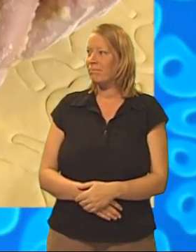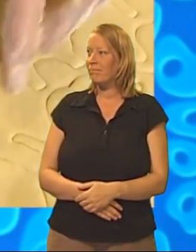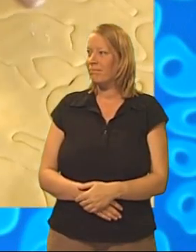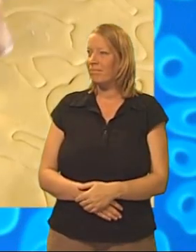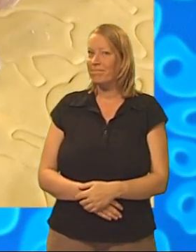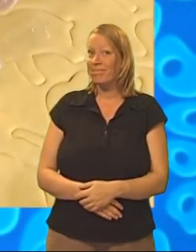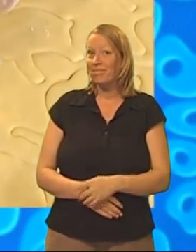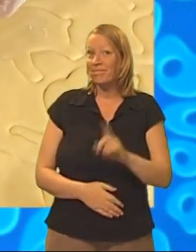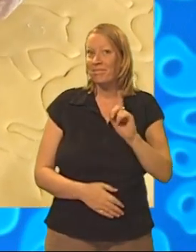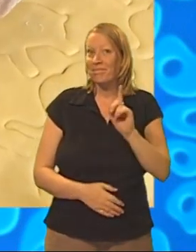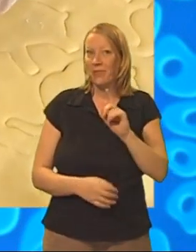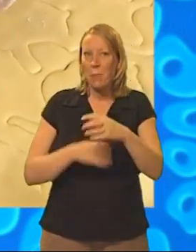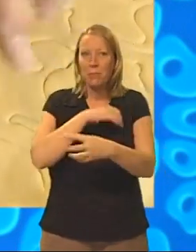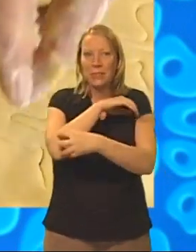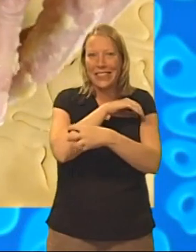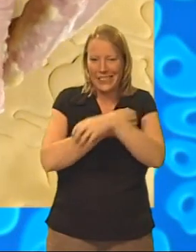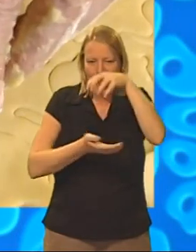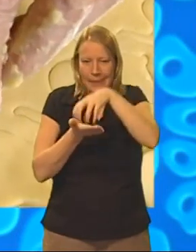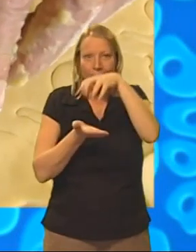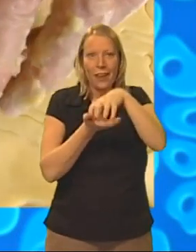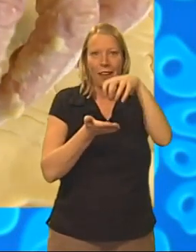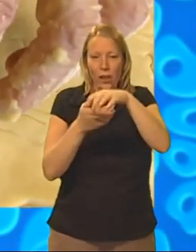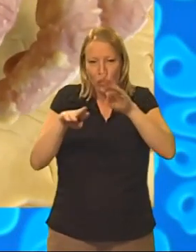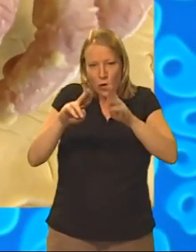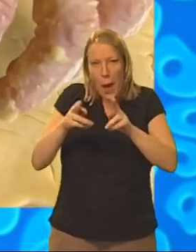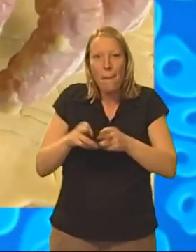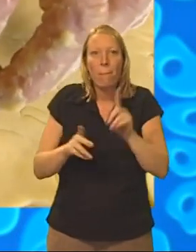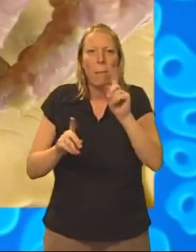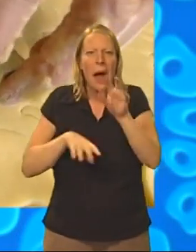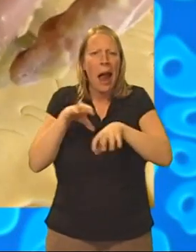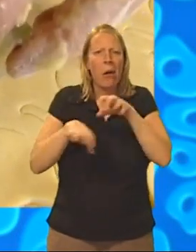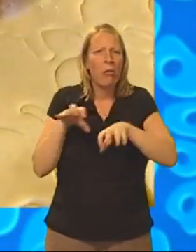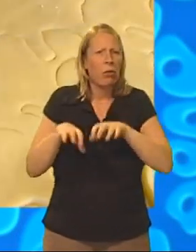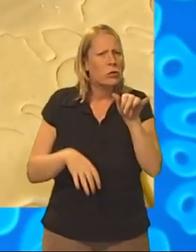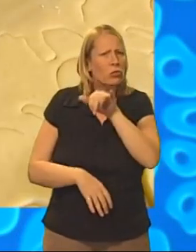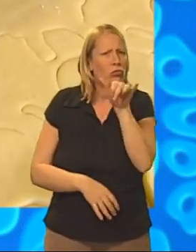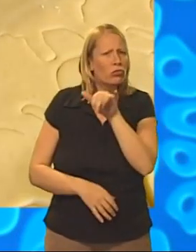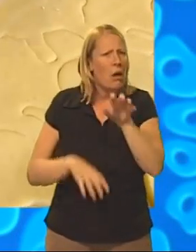It's a biscuit cutter and it's in the shape of an animal. What animal is it?